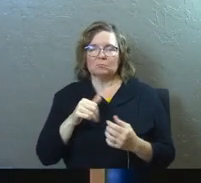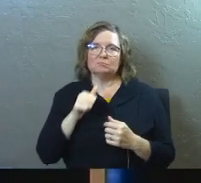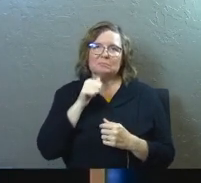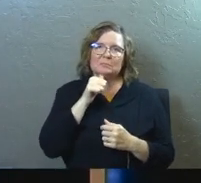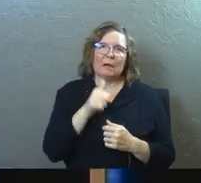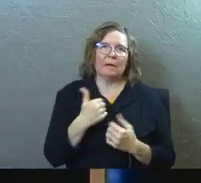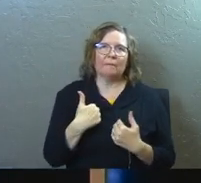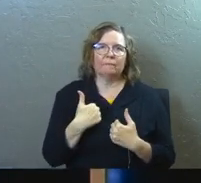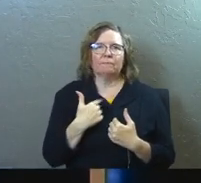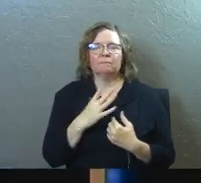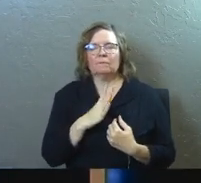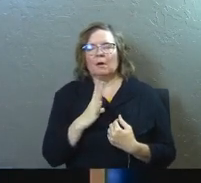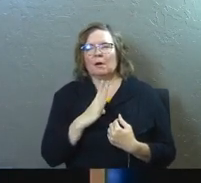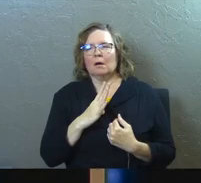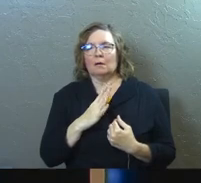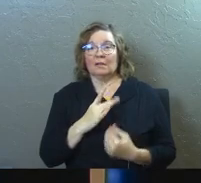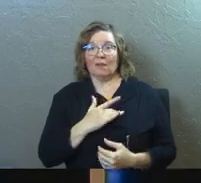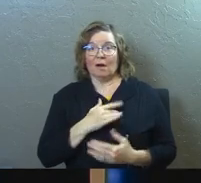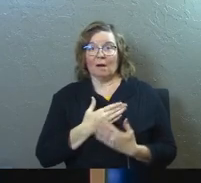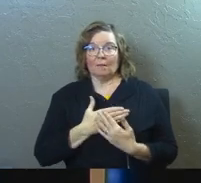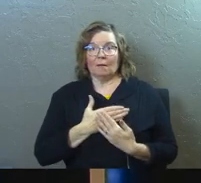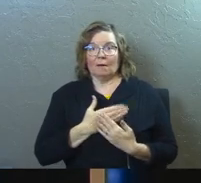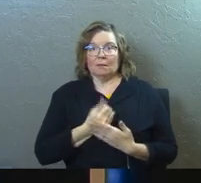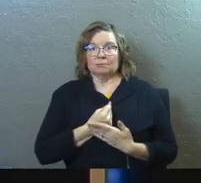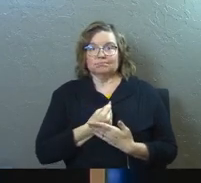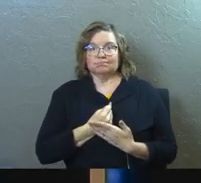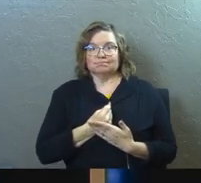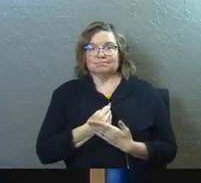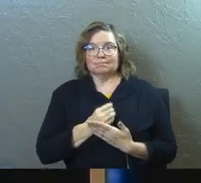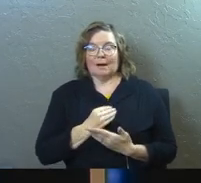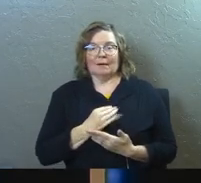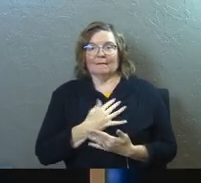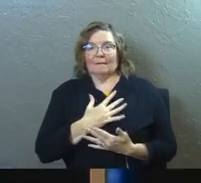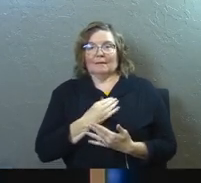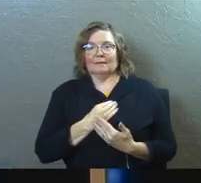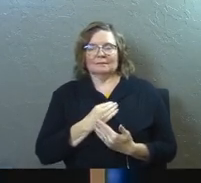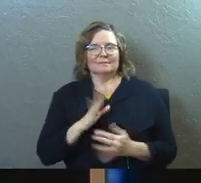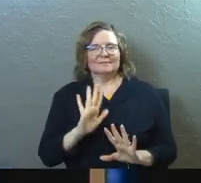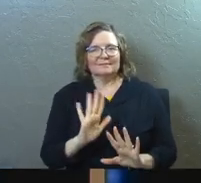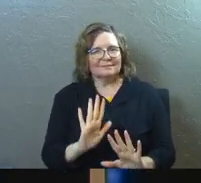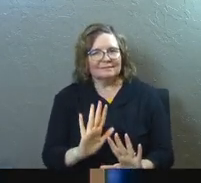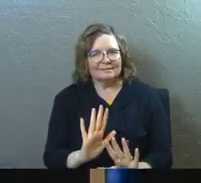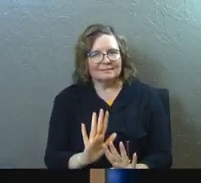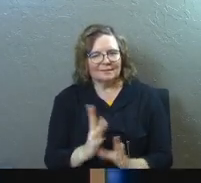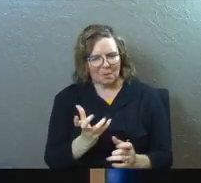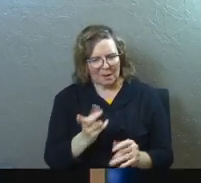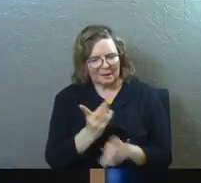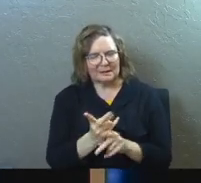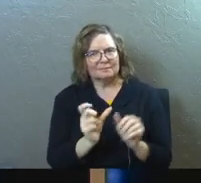without. The flutter in the heart, right? Like, no. No.